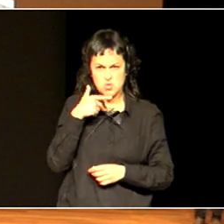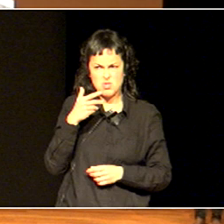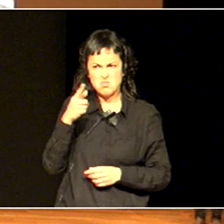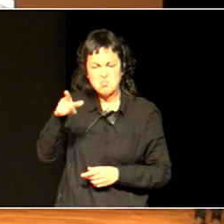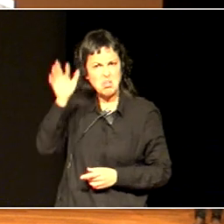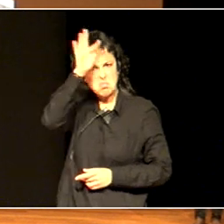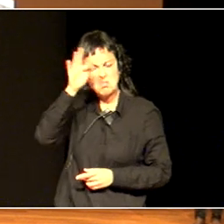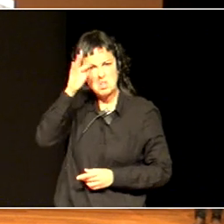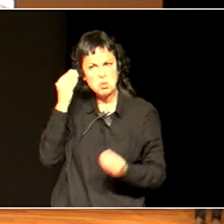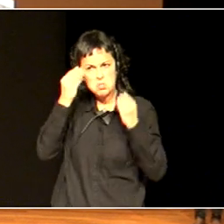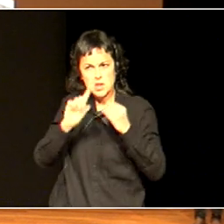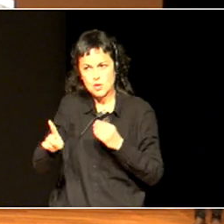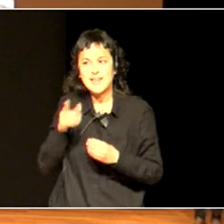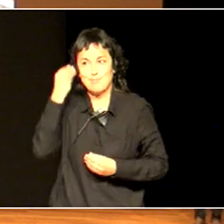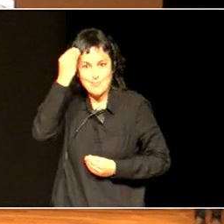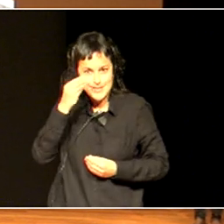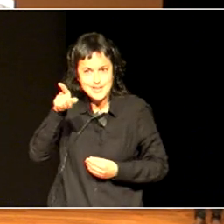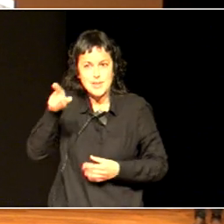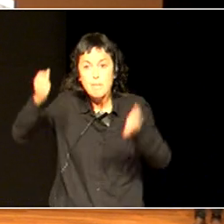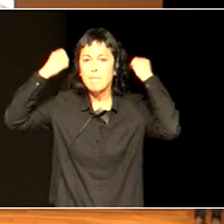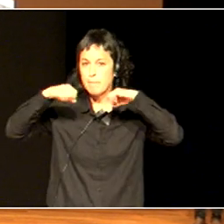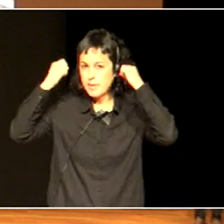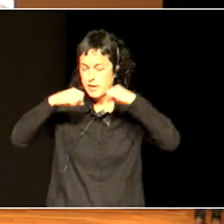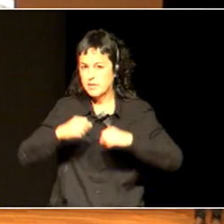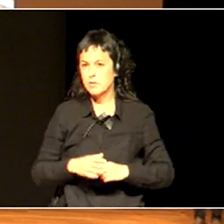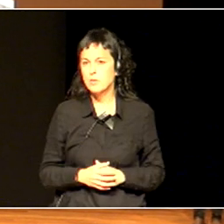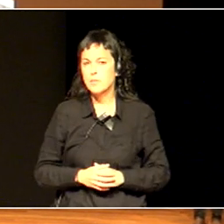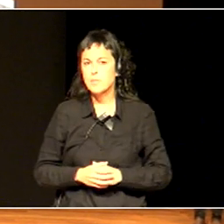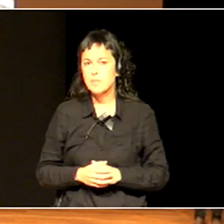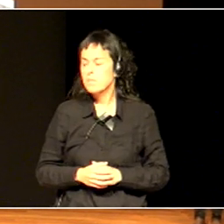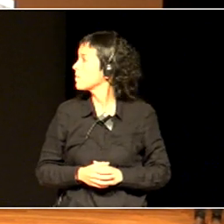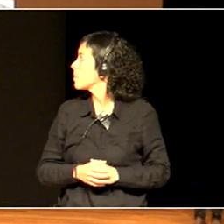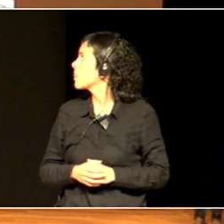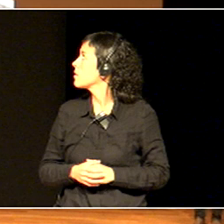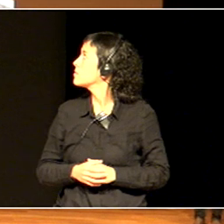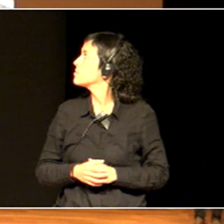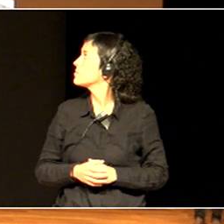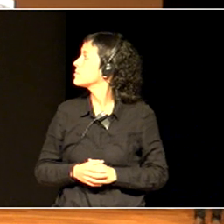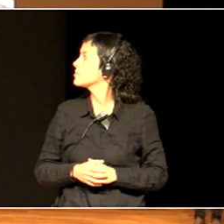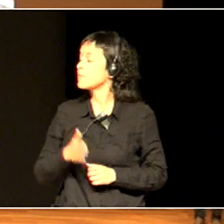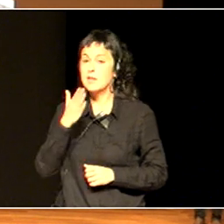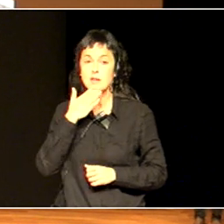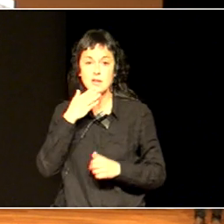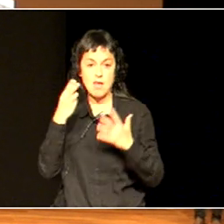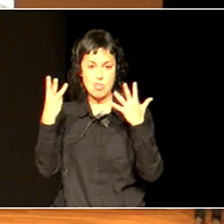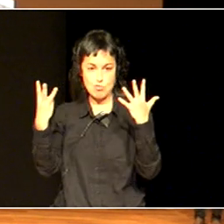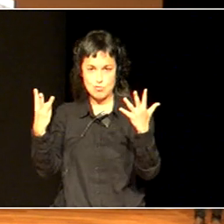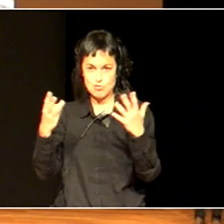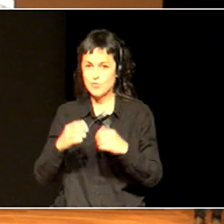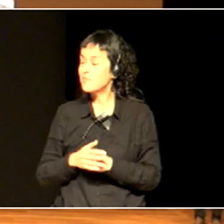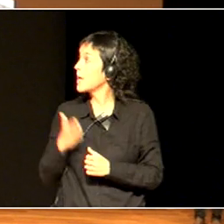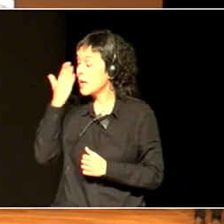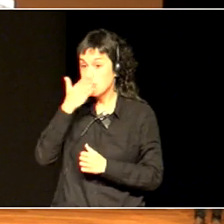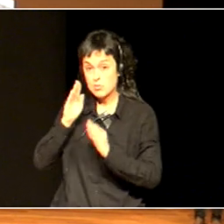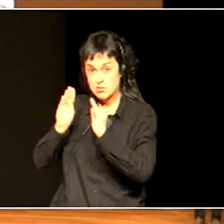He's a young eight-year-old boy and in his school they were going to